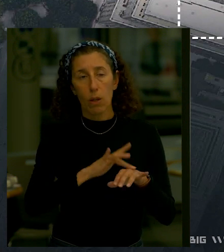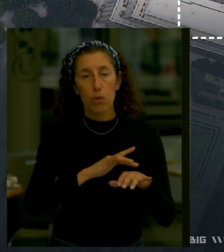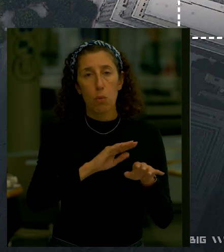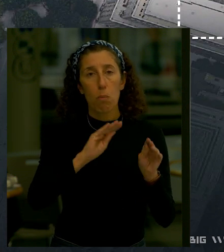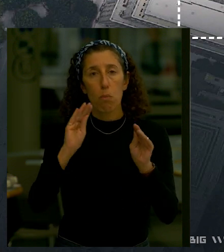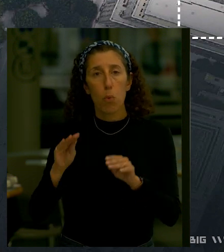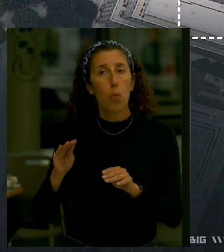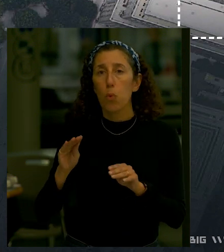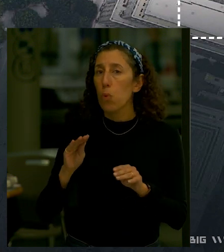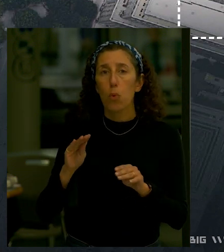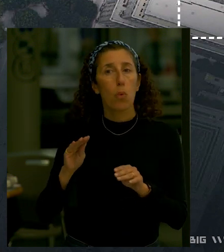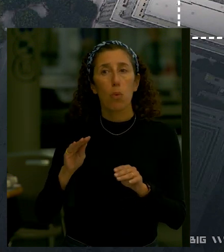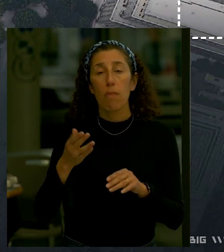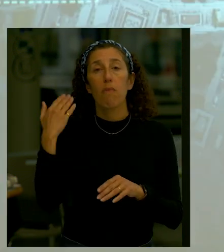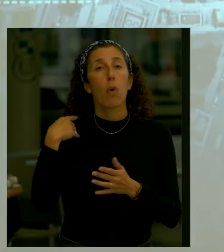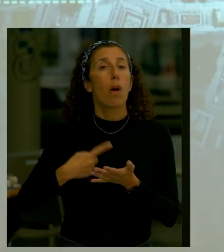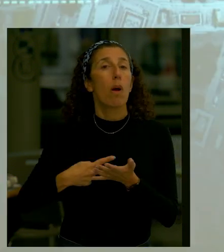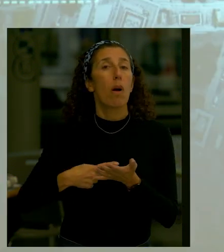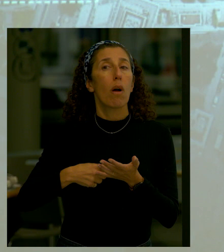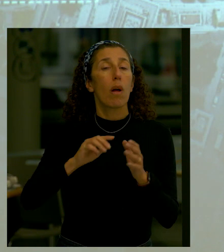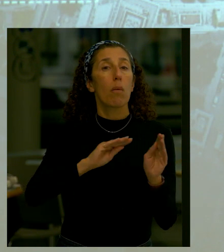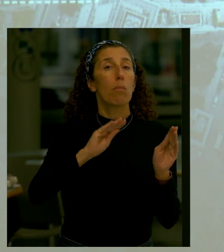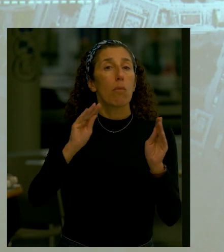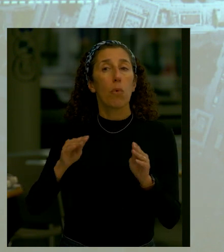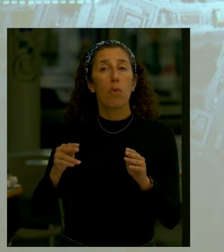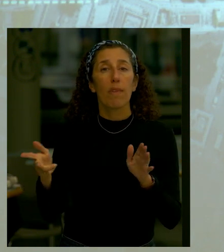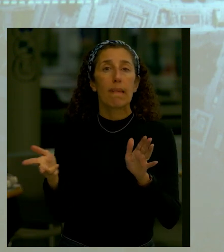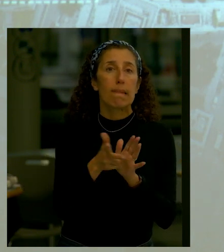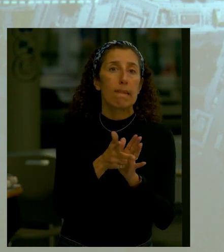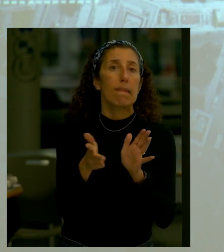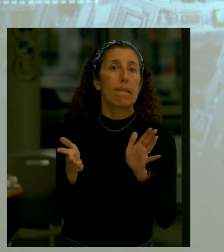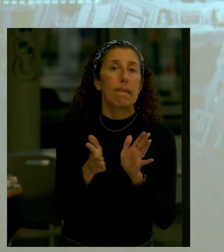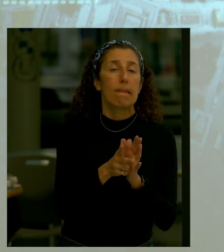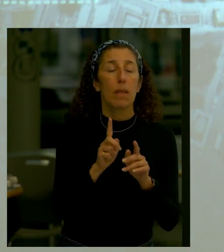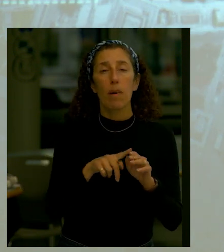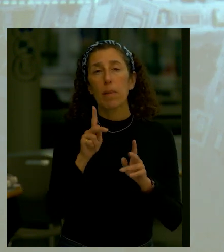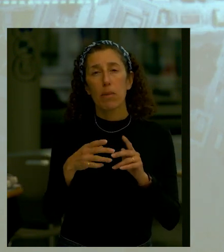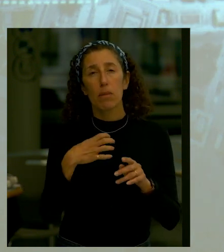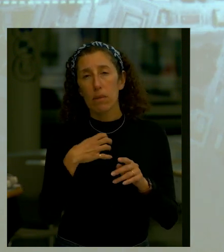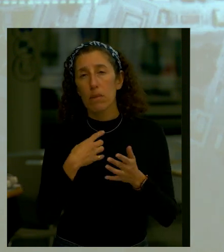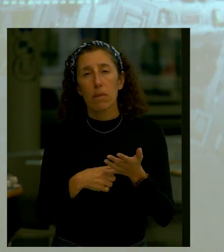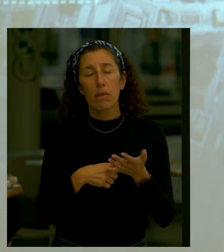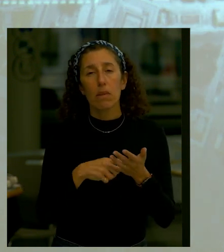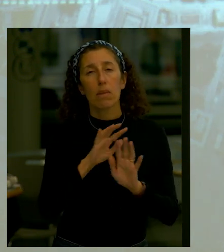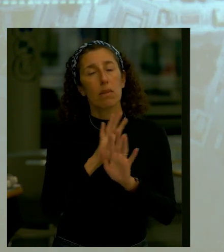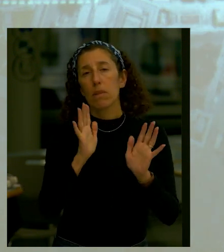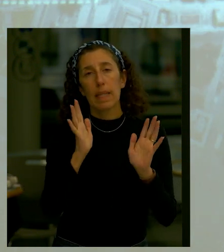without moving it to the north or to the south because we got a lot of feedback on the ferry terminal and the